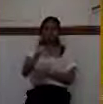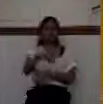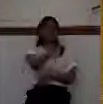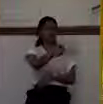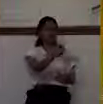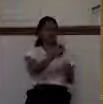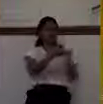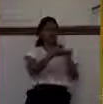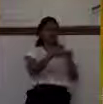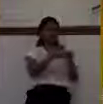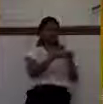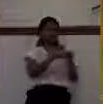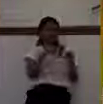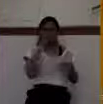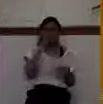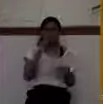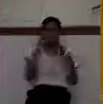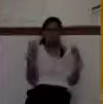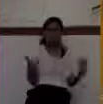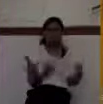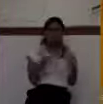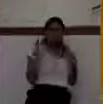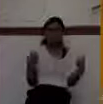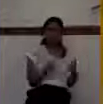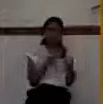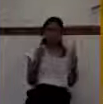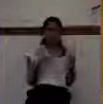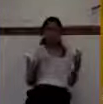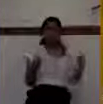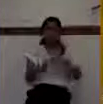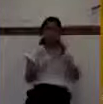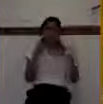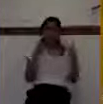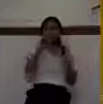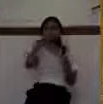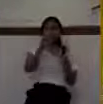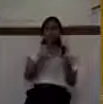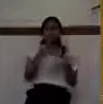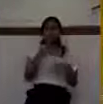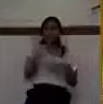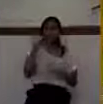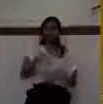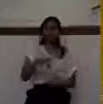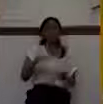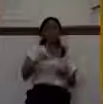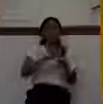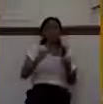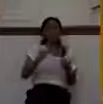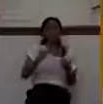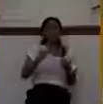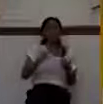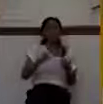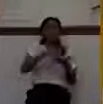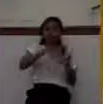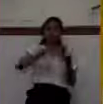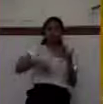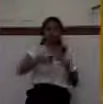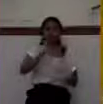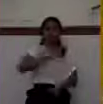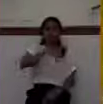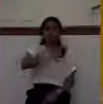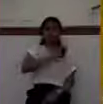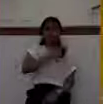nations which the Lord cast out before the children of Israel. These were prostitutes that committed